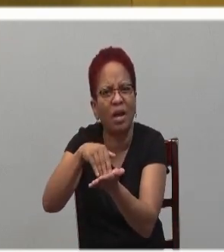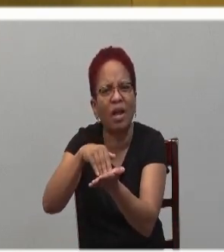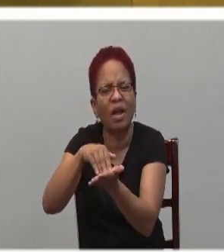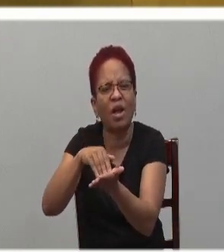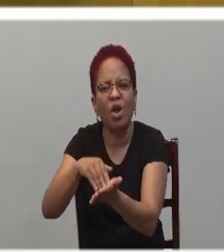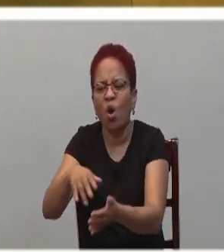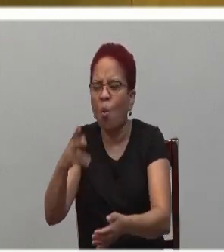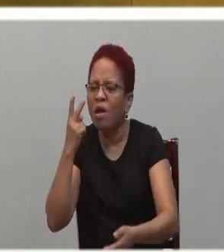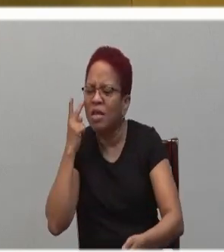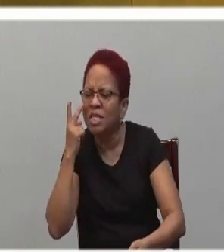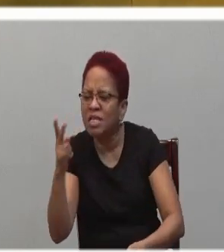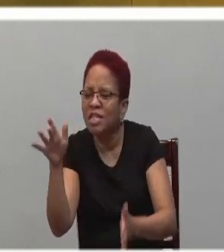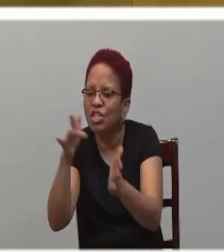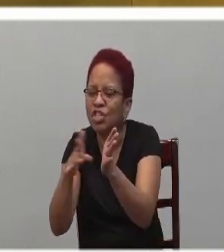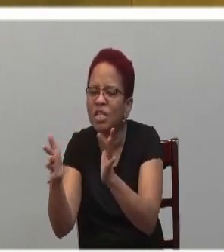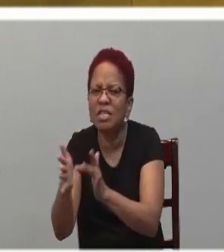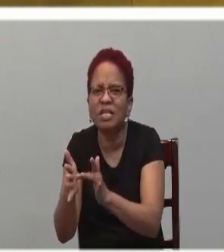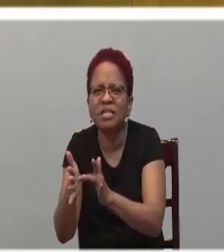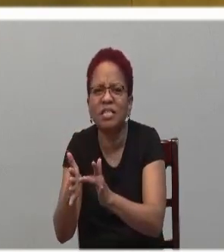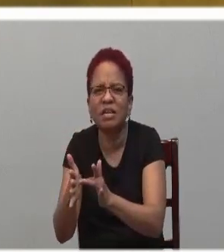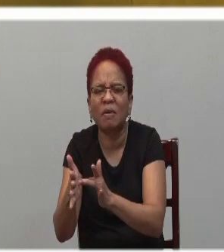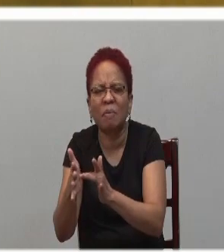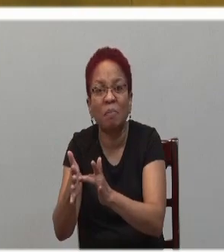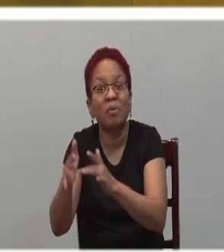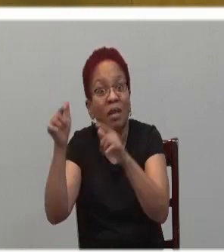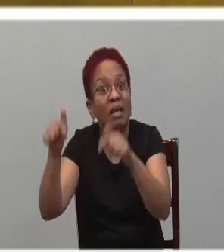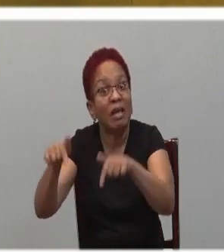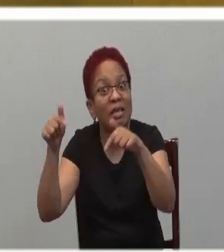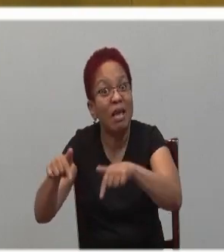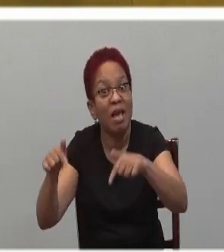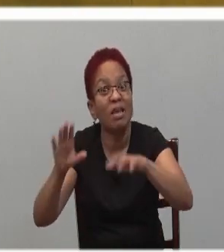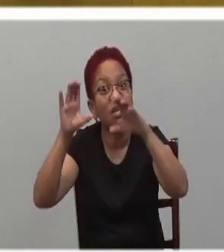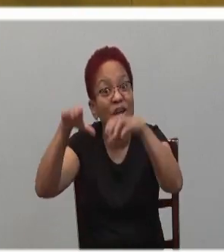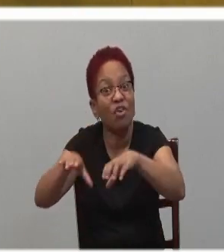Jesus in the vulnerable right here in the Caribbean.